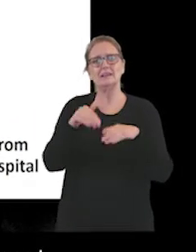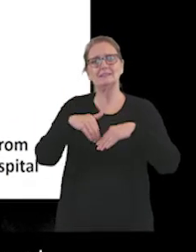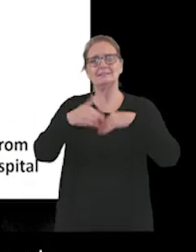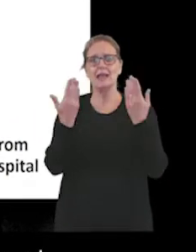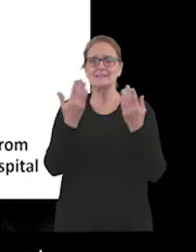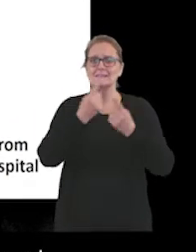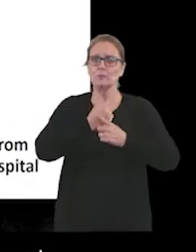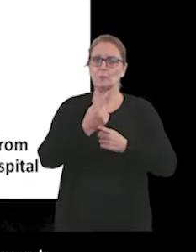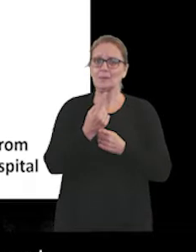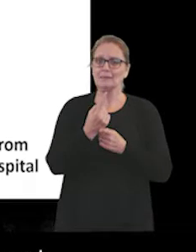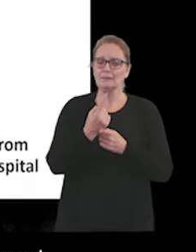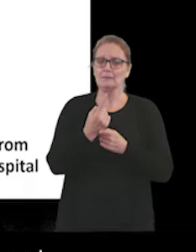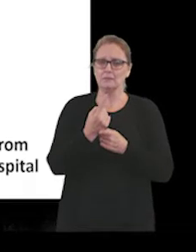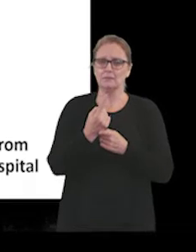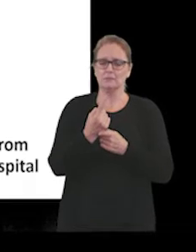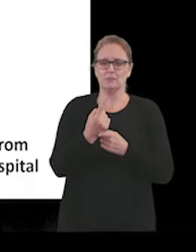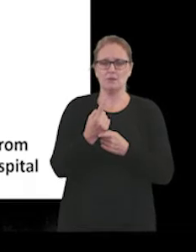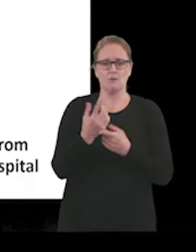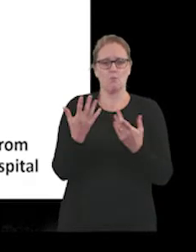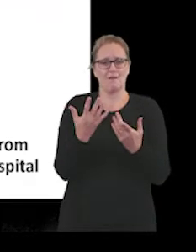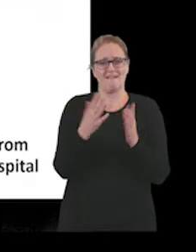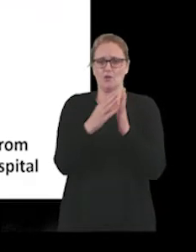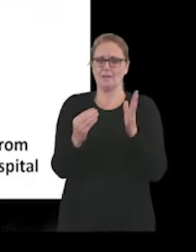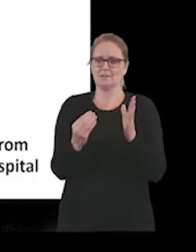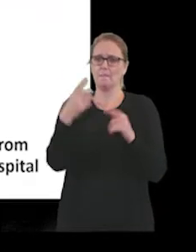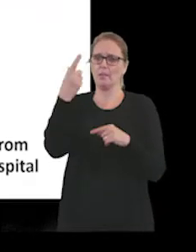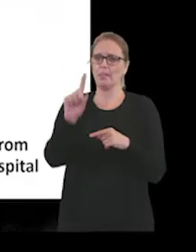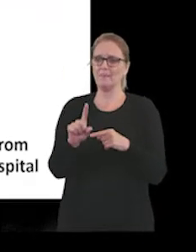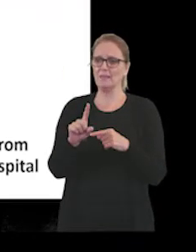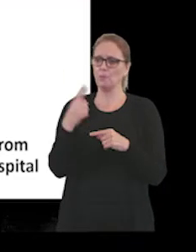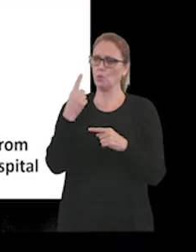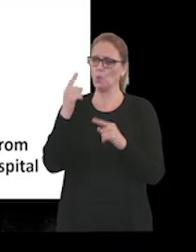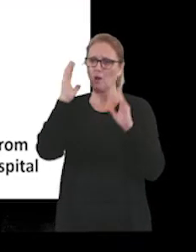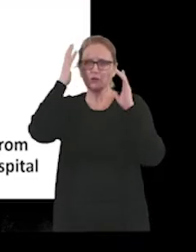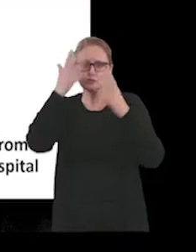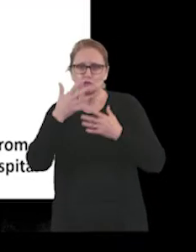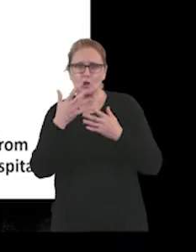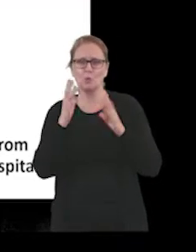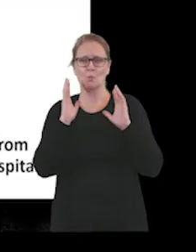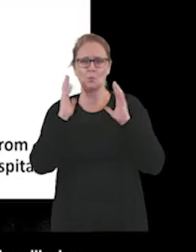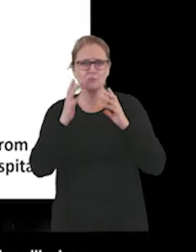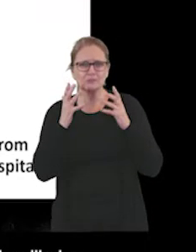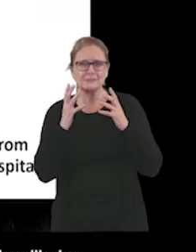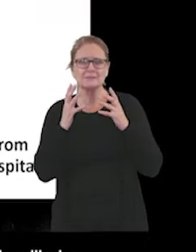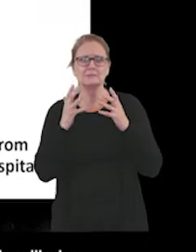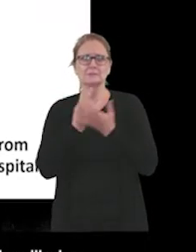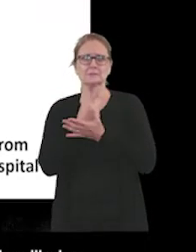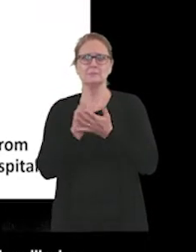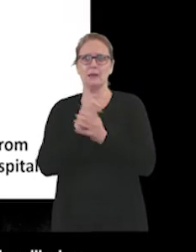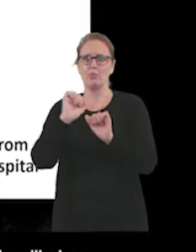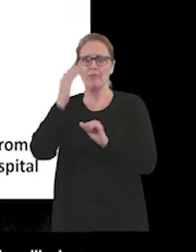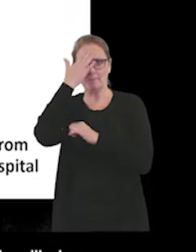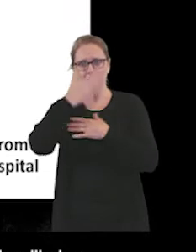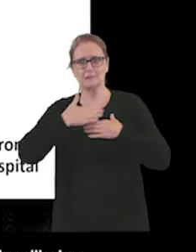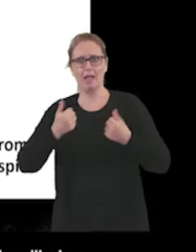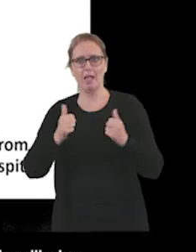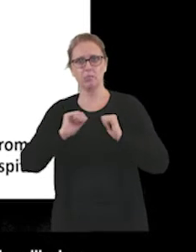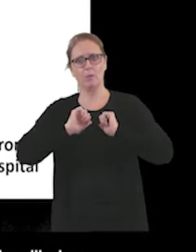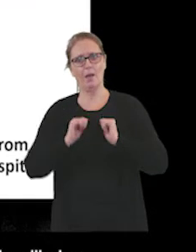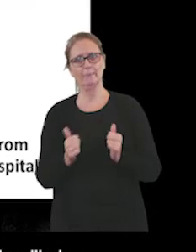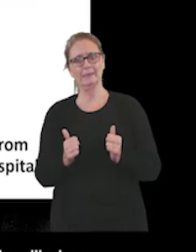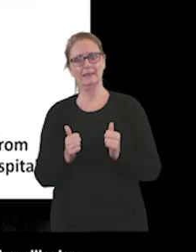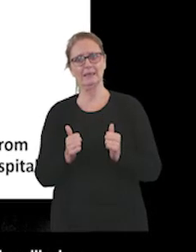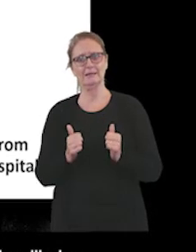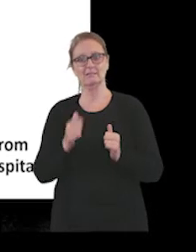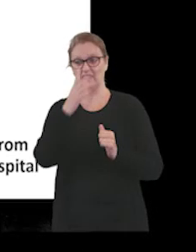where people who have concerns, worries about their mental health and wellbeing could drop